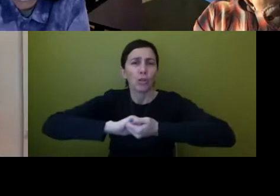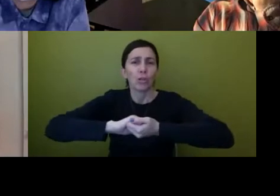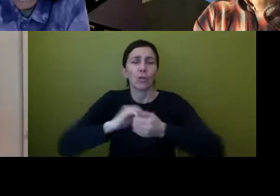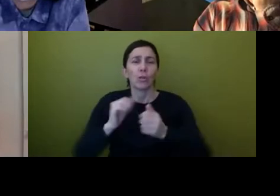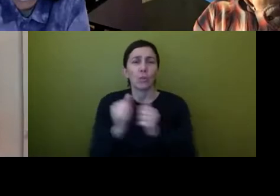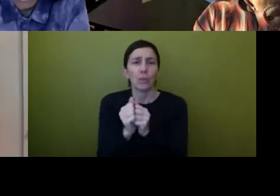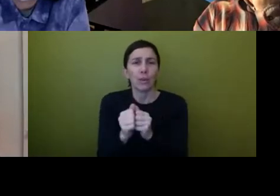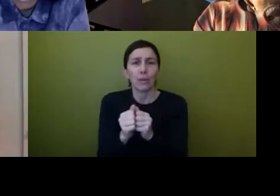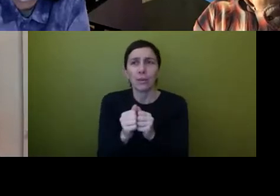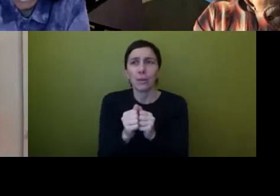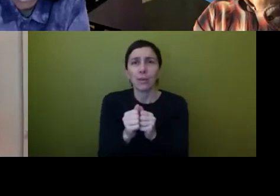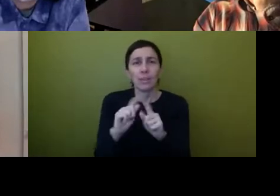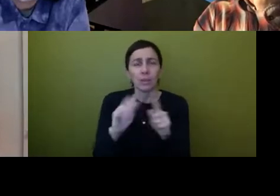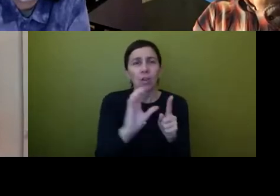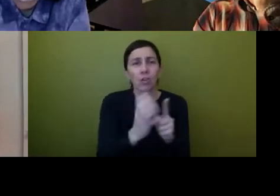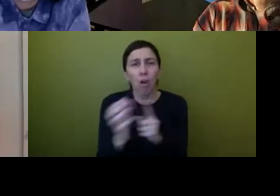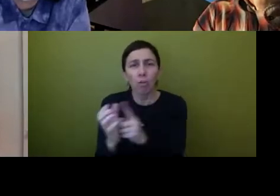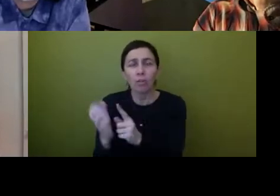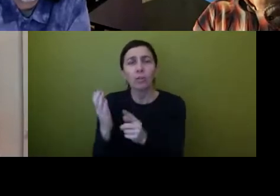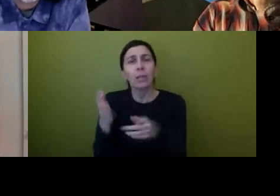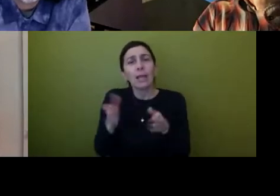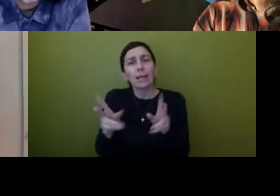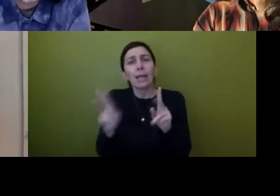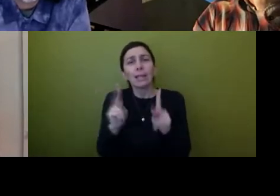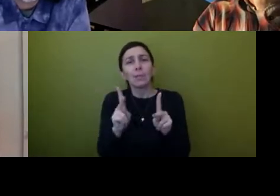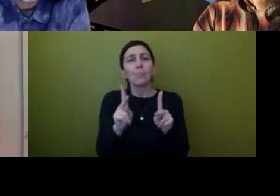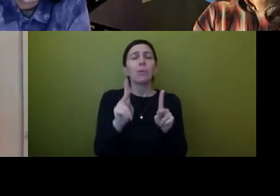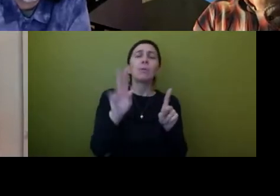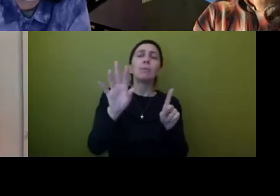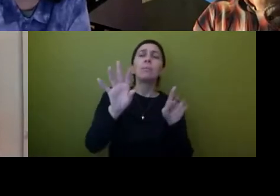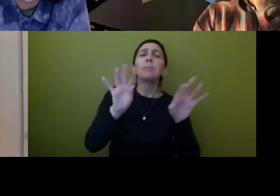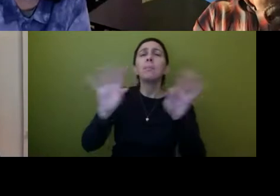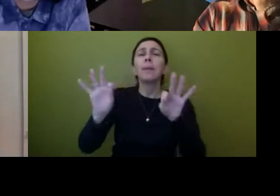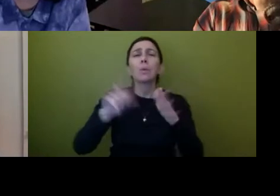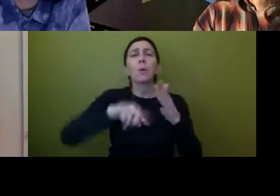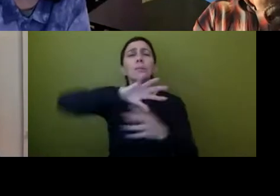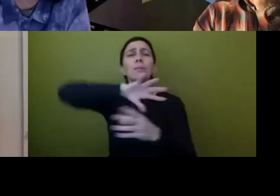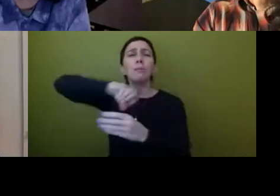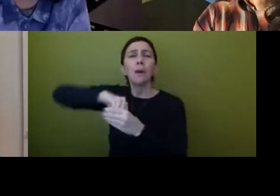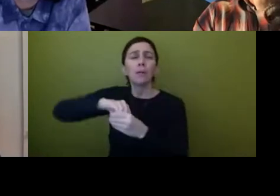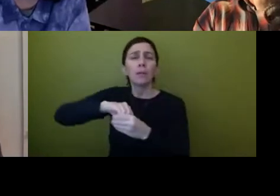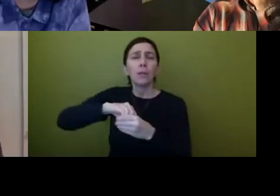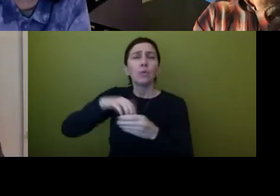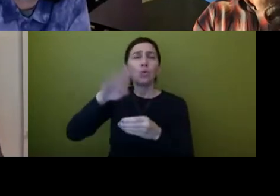people really curatorially and do all the things that feel comfortable for that community so they had many successful nights that